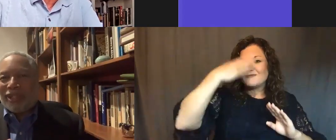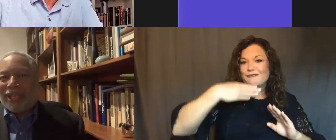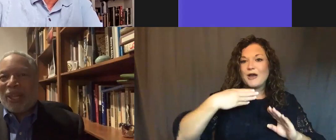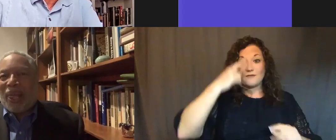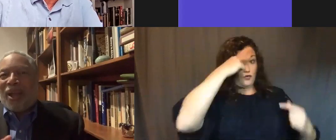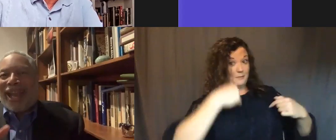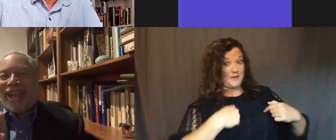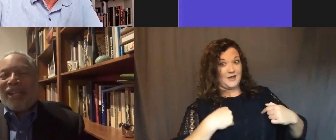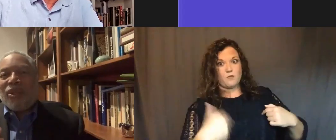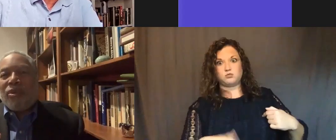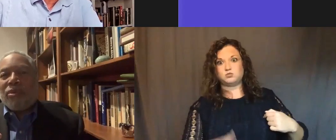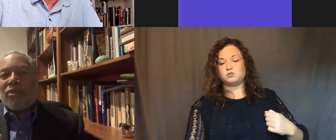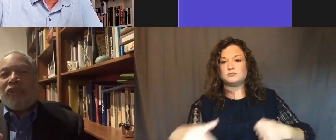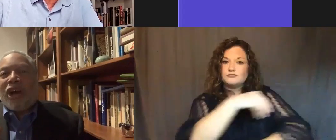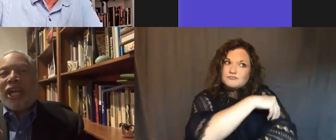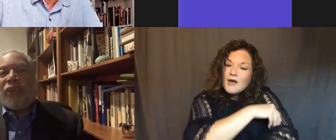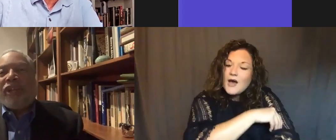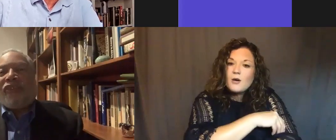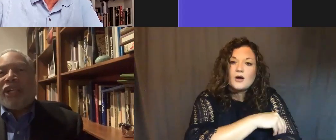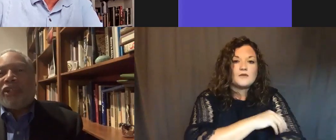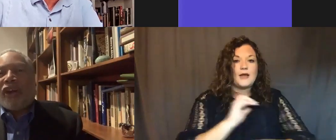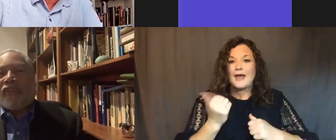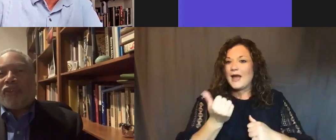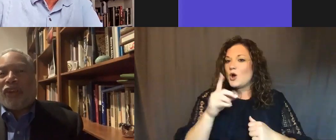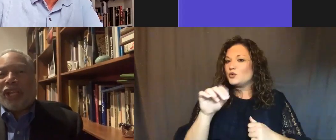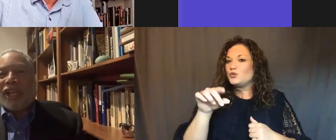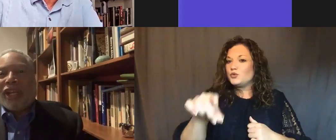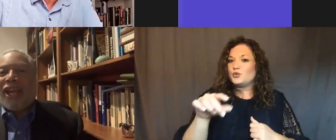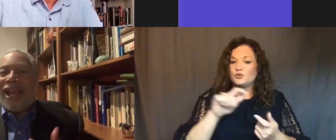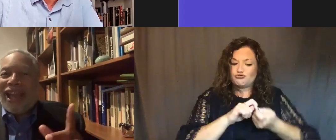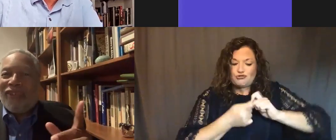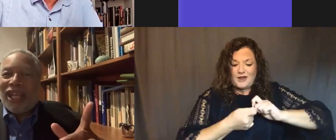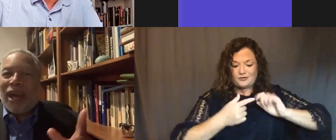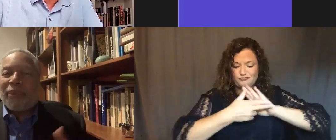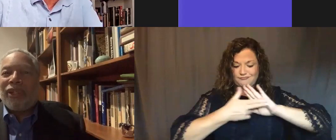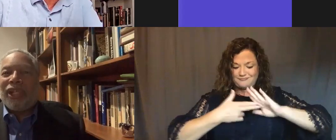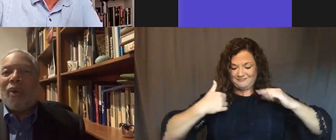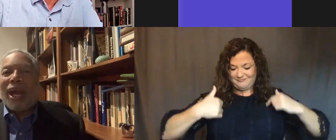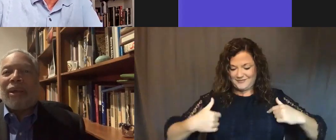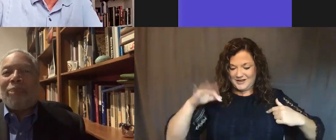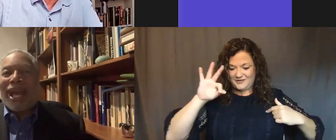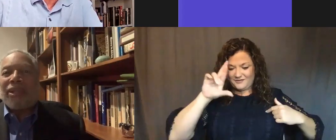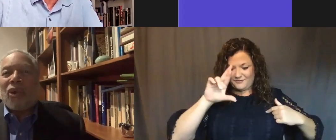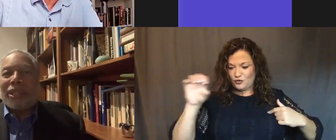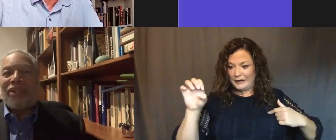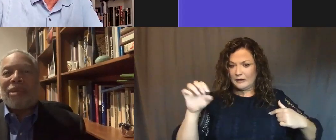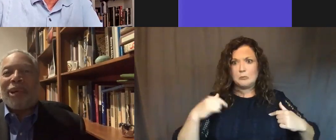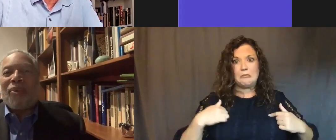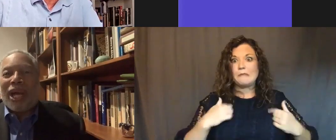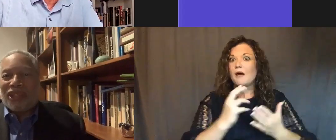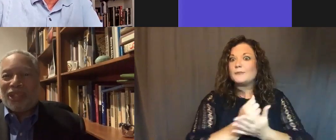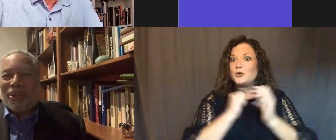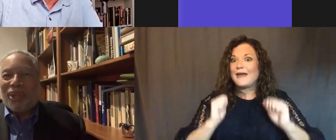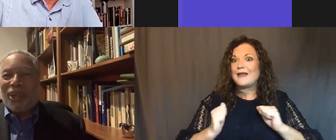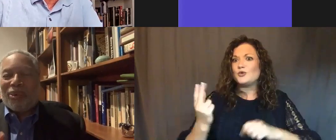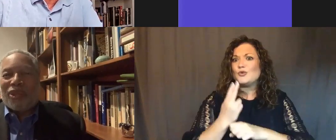because it said, how do you define, redefine yourself as free? Having the opportunity to go out a back door without somebody